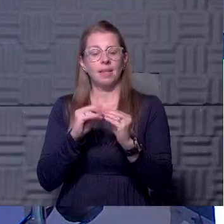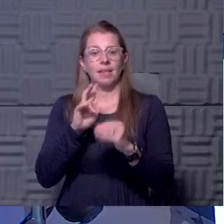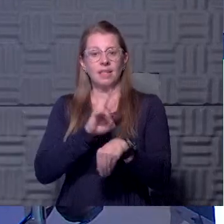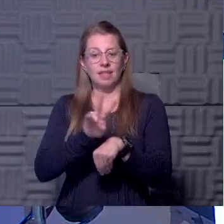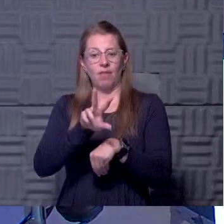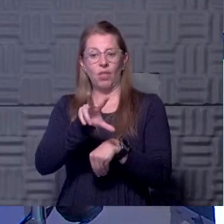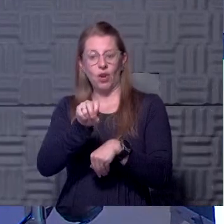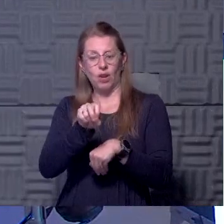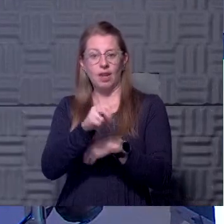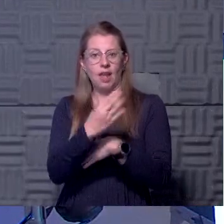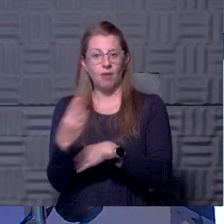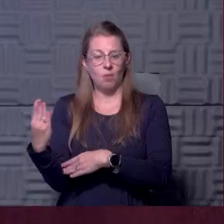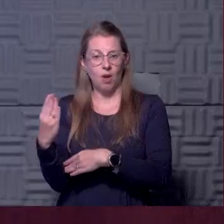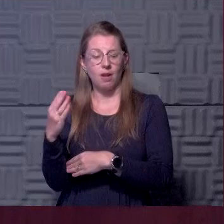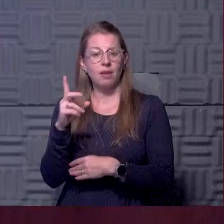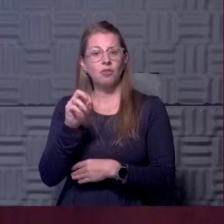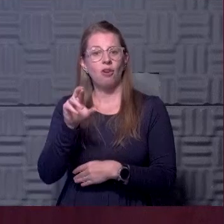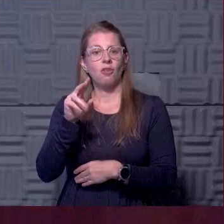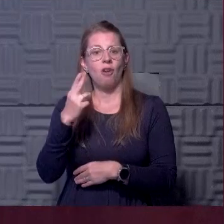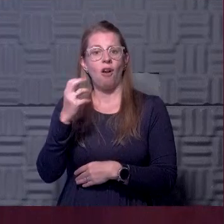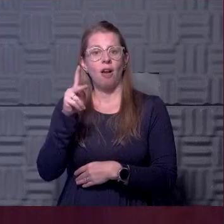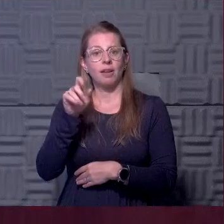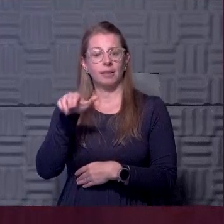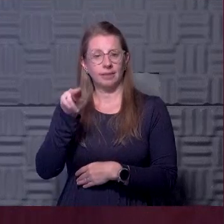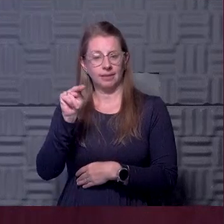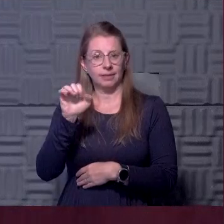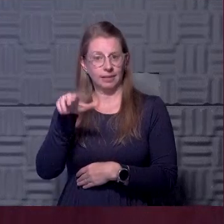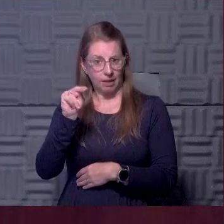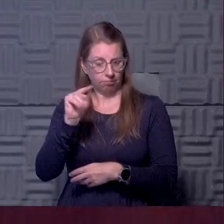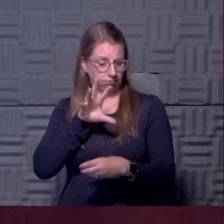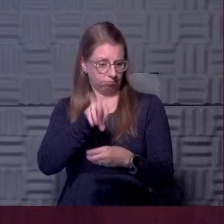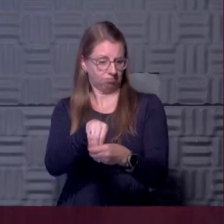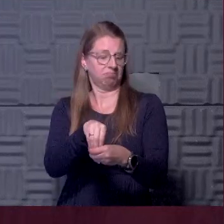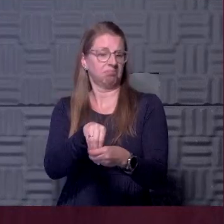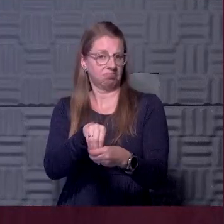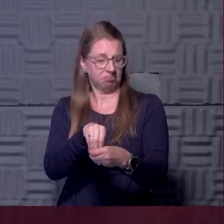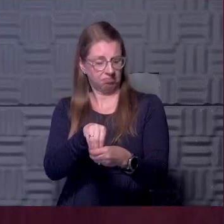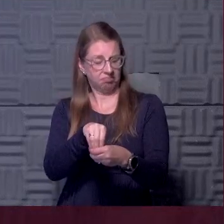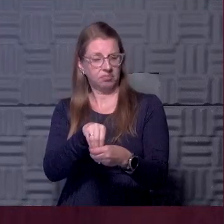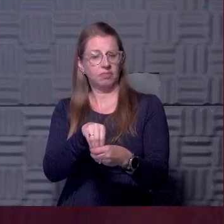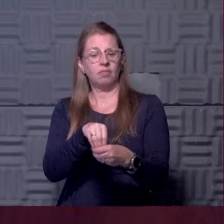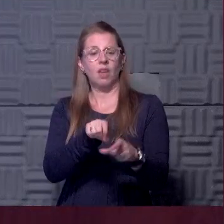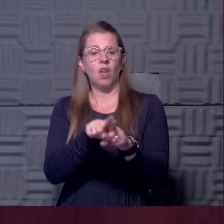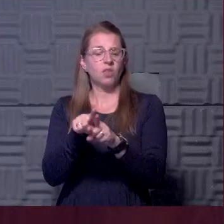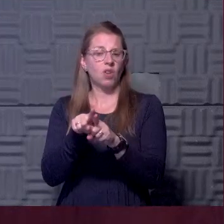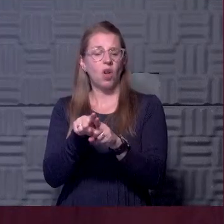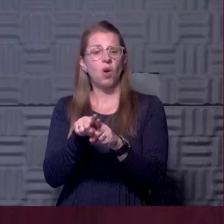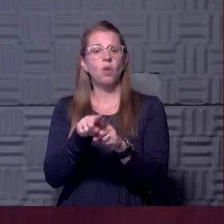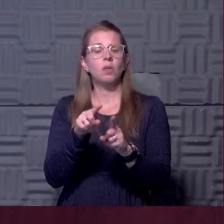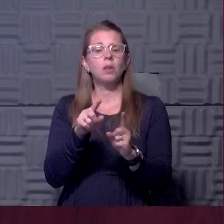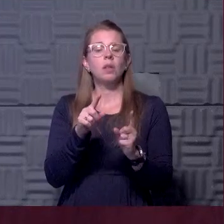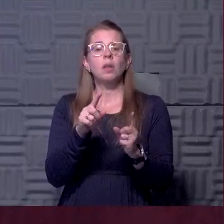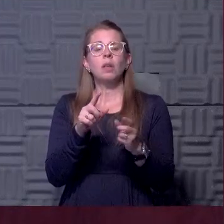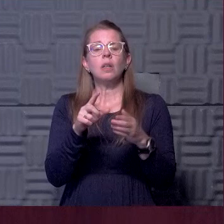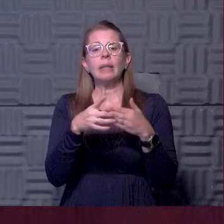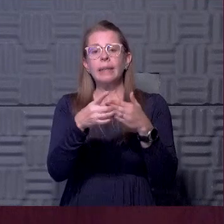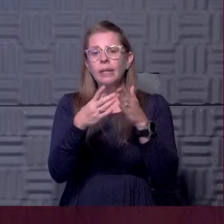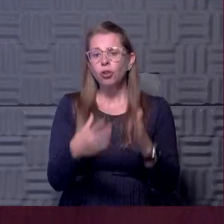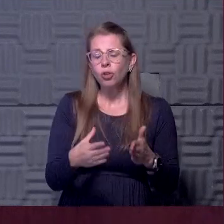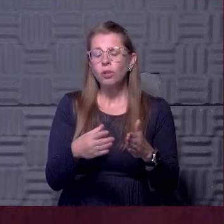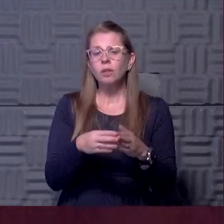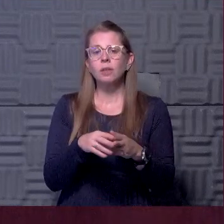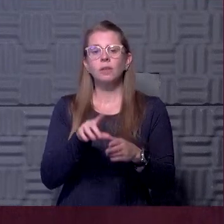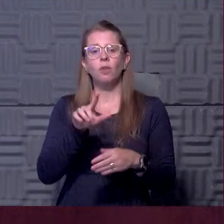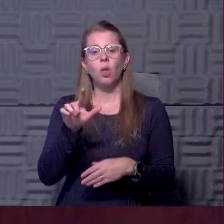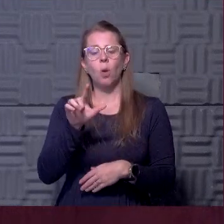that, uh, Dr. Hawkinson gets to attend prior to coming on this show, uh, with several physicians and leaders, uh, in the Lawrence campus, uh, Lawrence Memorial,